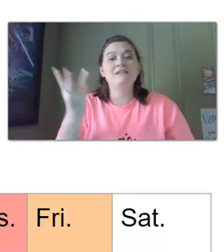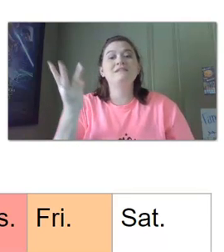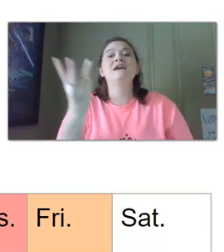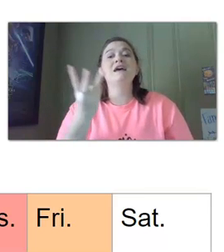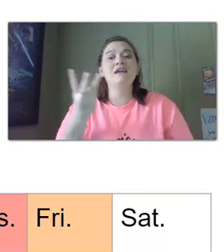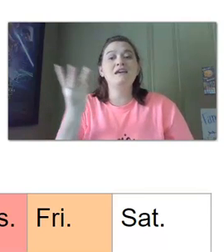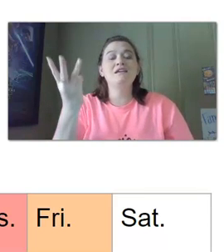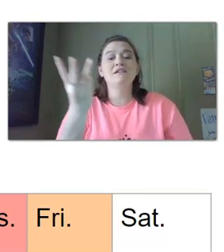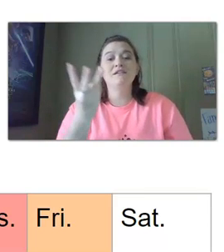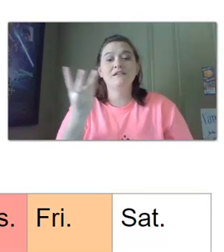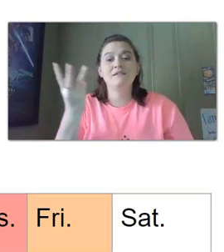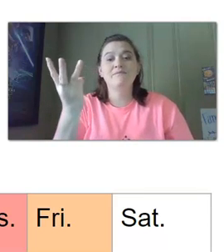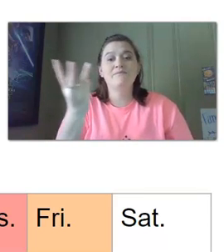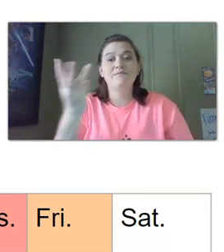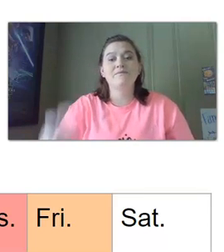wednesday